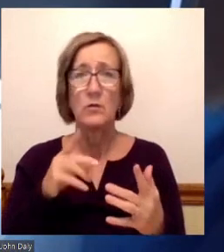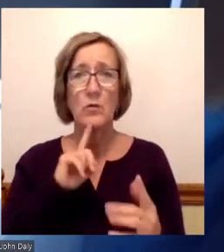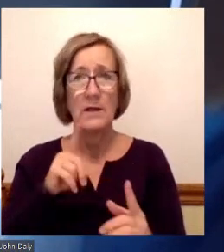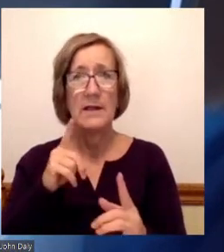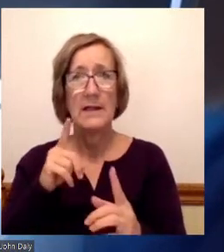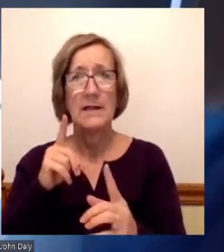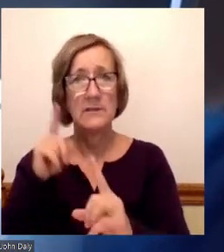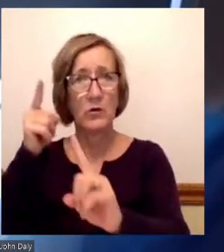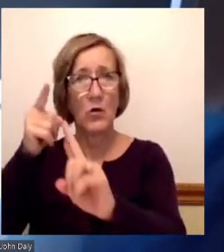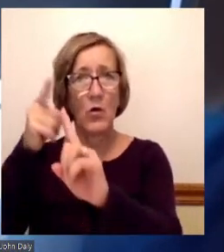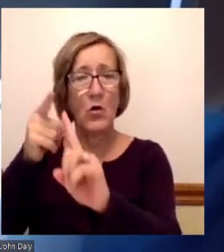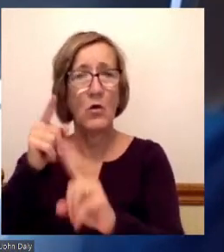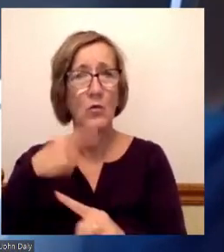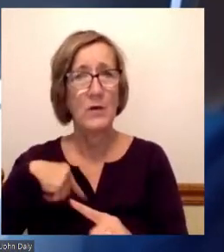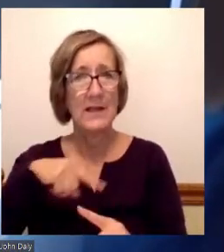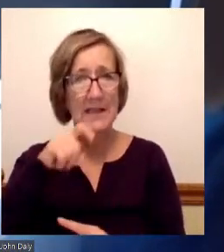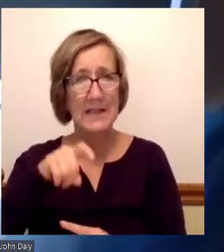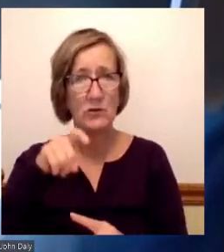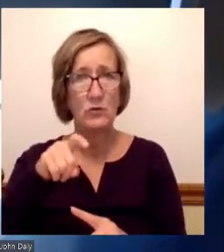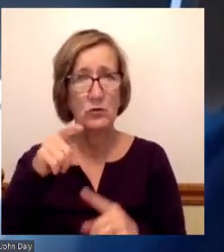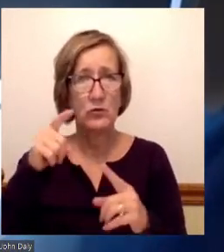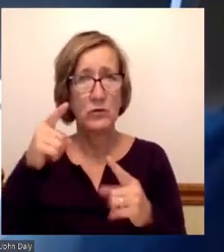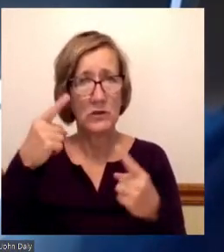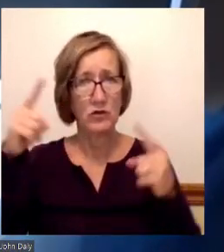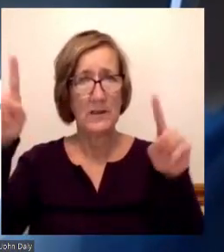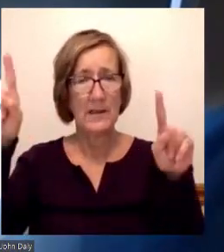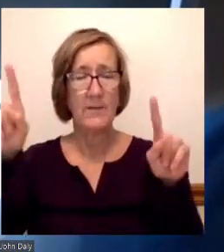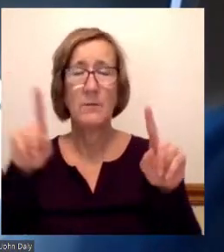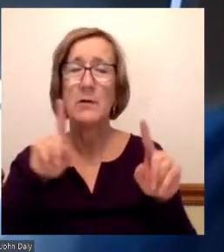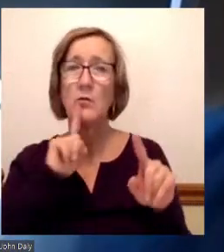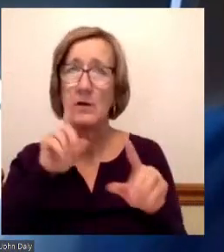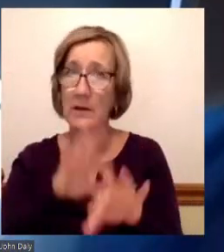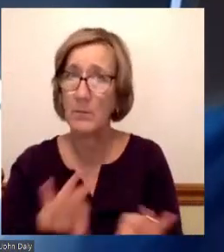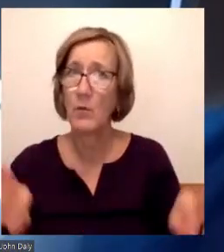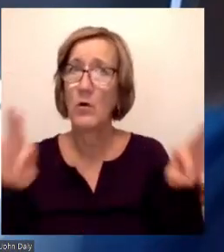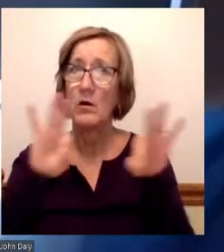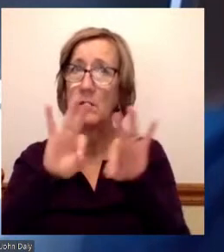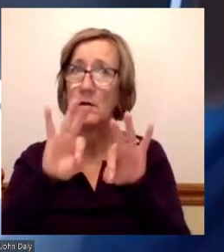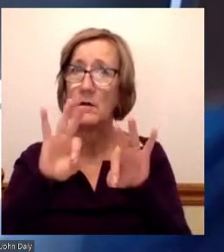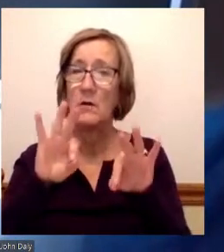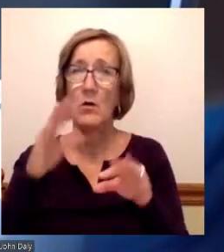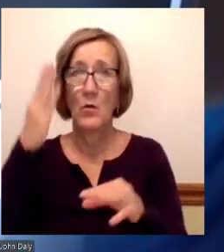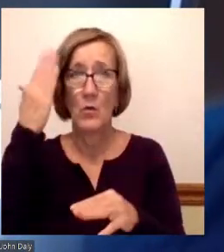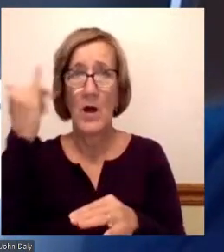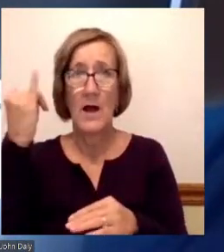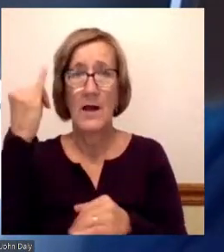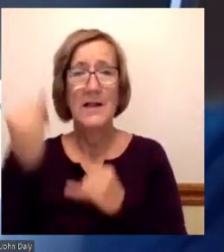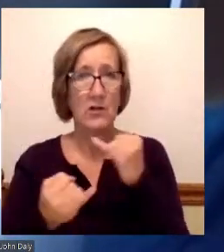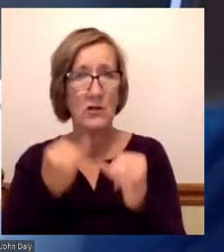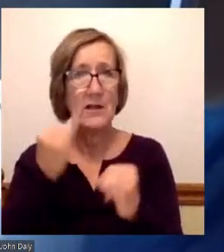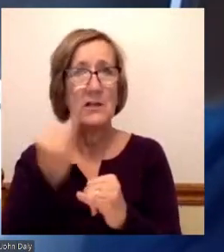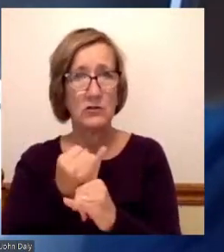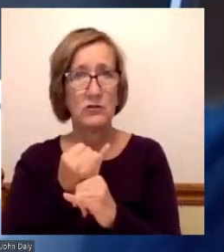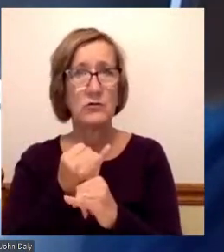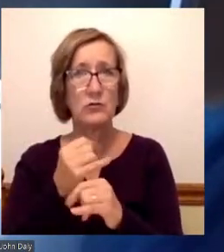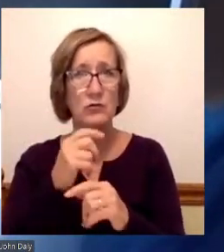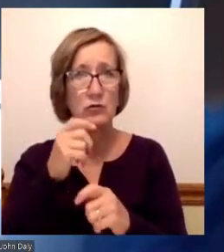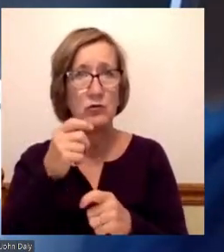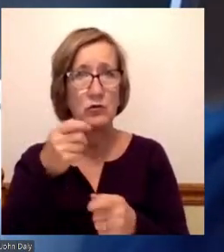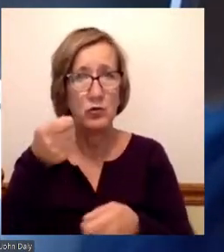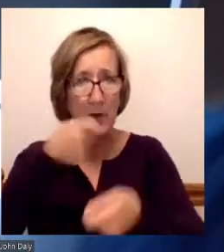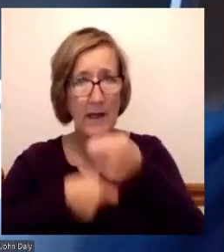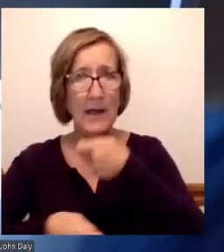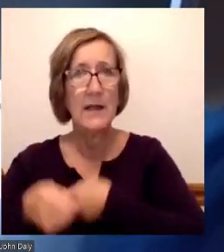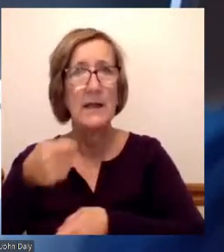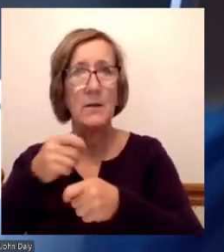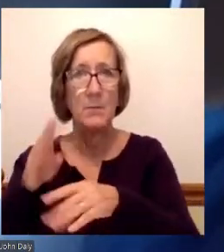strive for. It's going to be critical in international trade and business to be able to utilize effectively